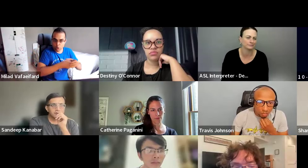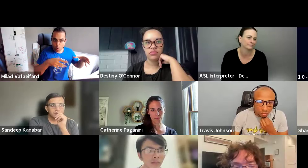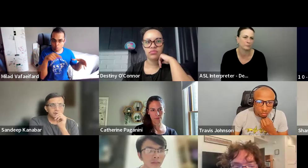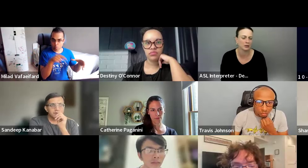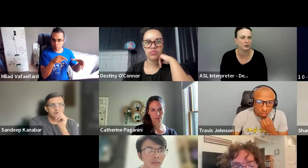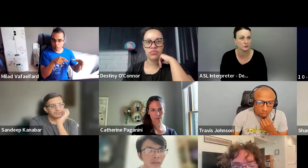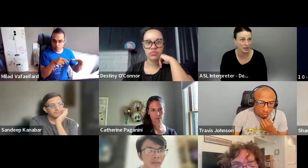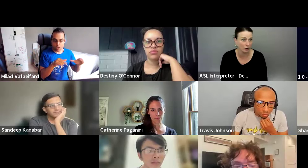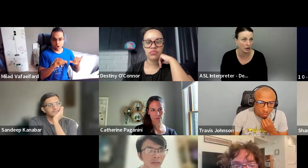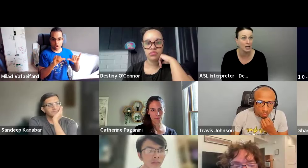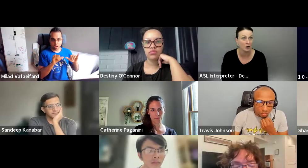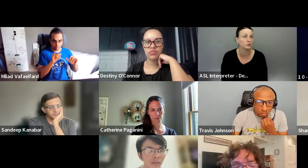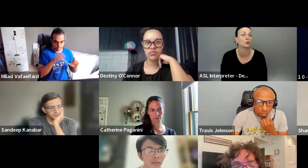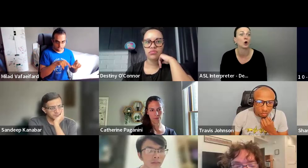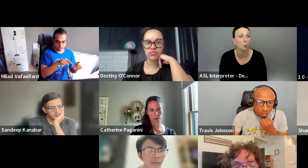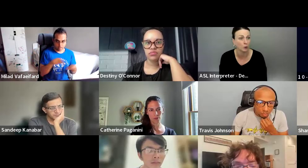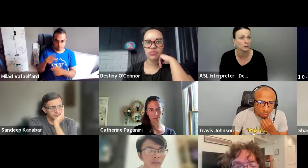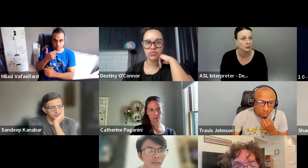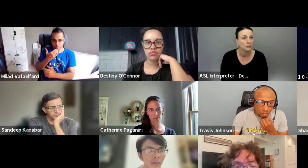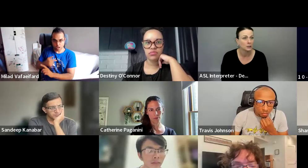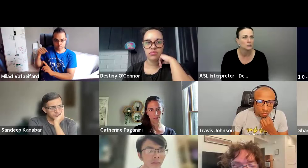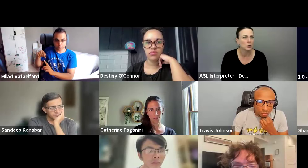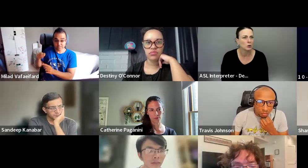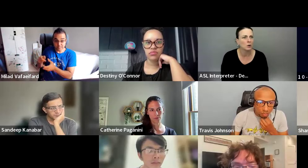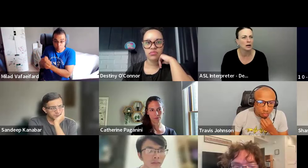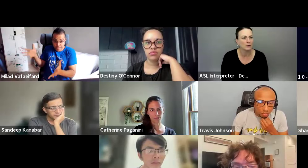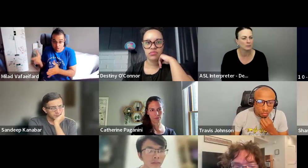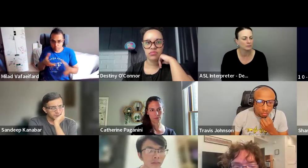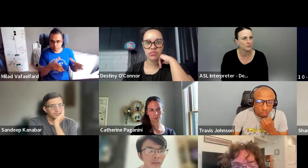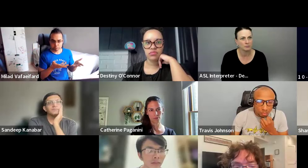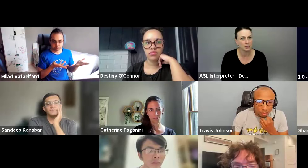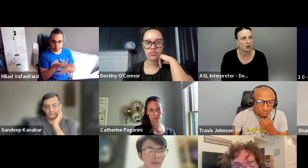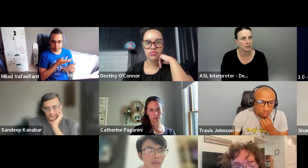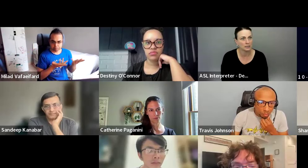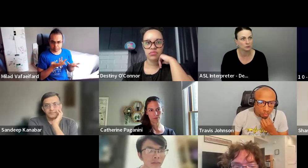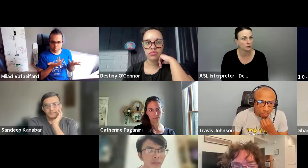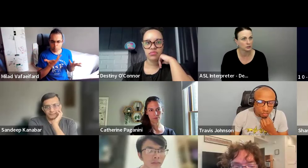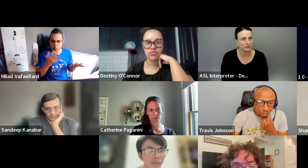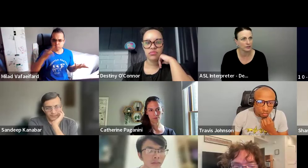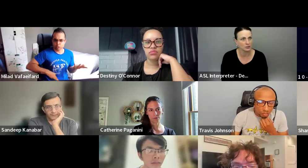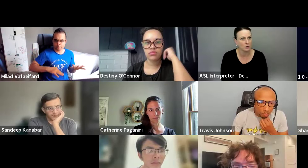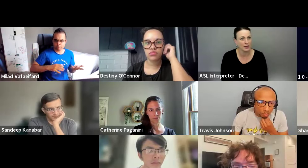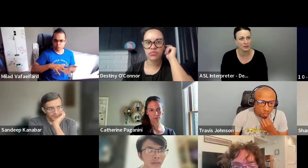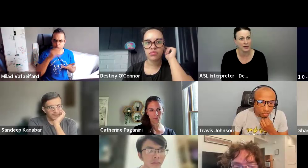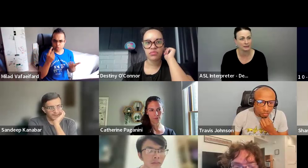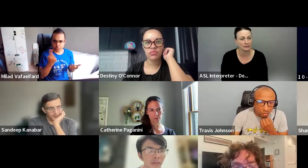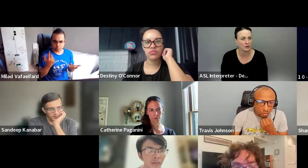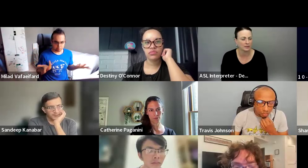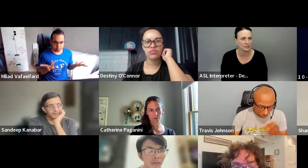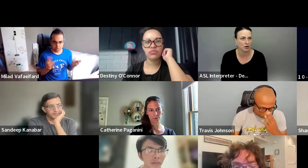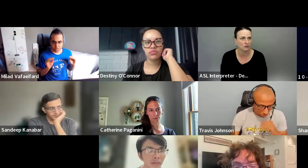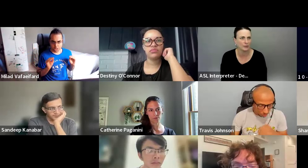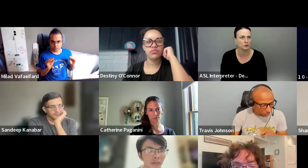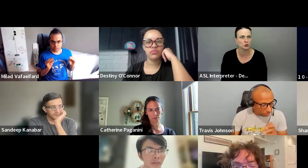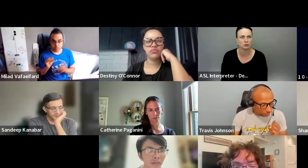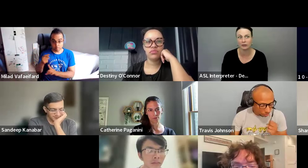barriers there and help it grow. So PR is really terrific. So without that, you know,